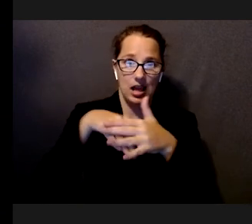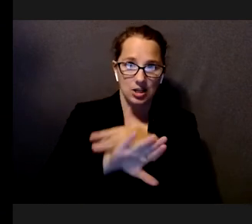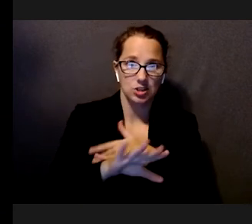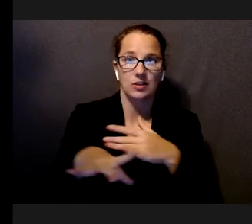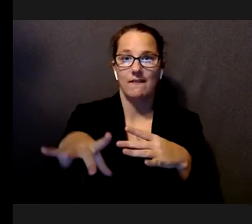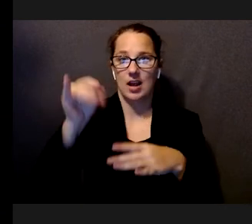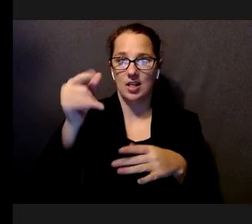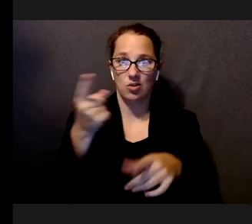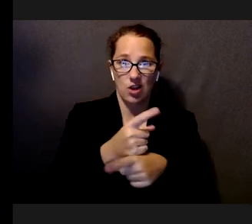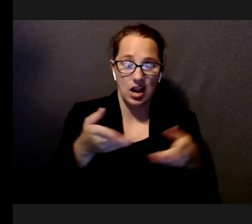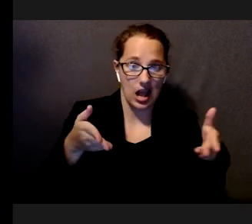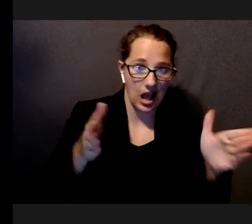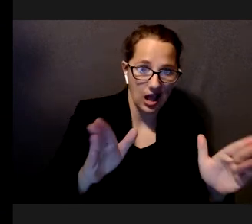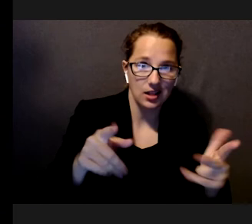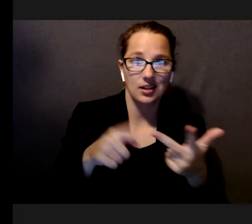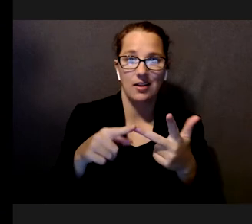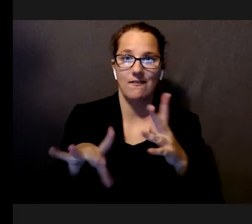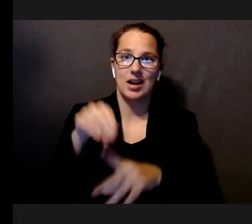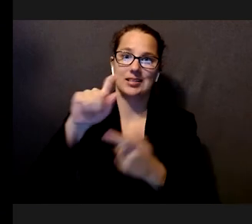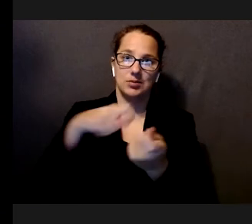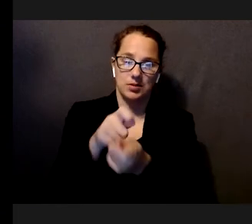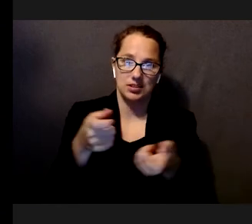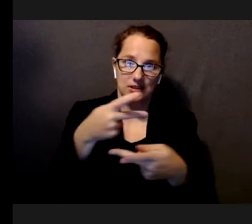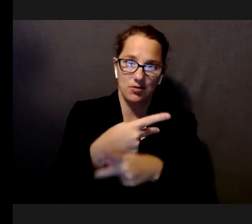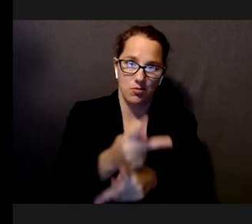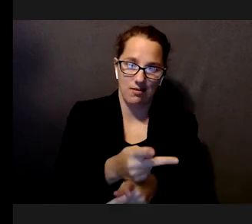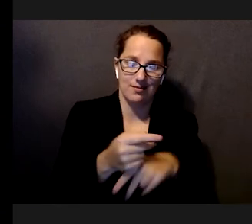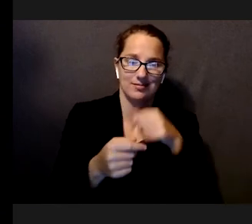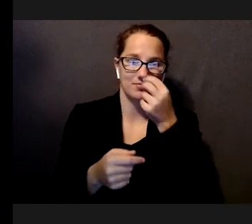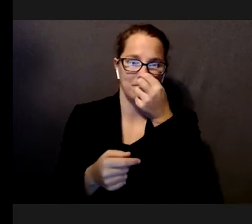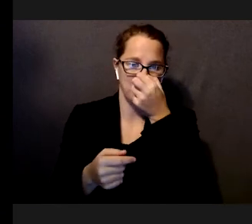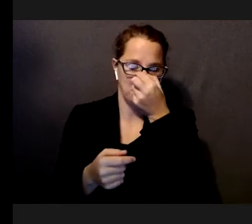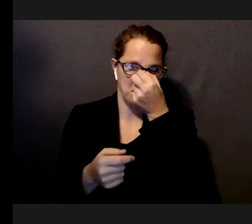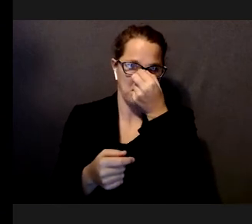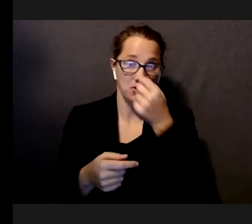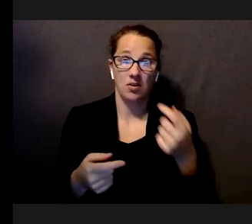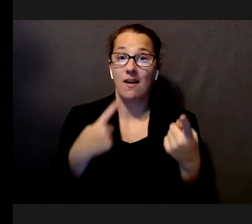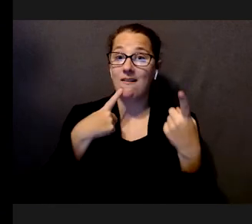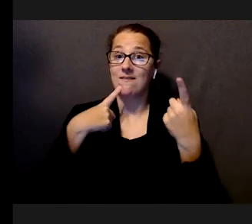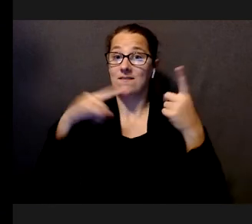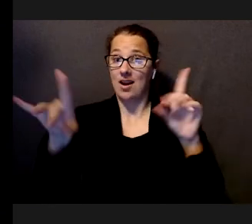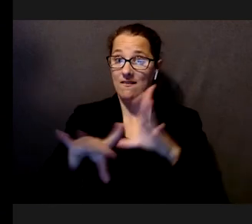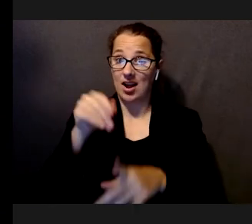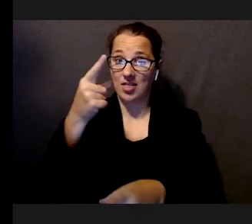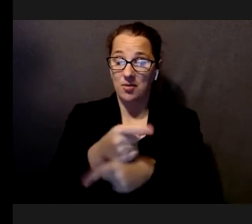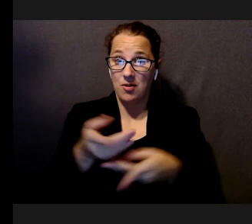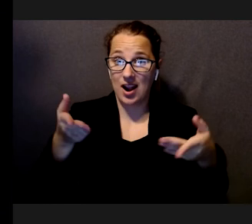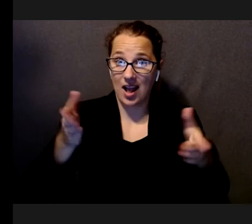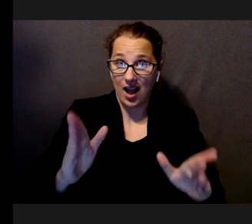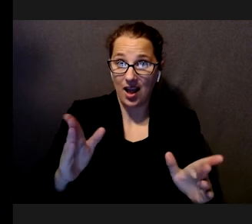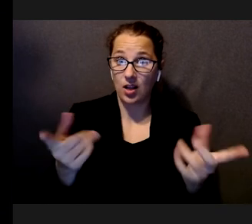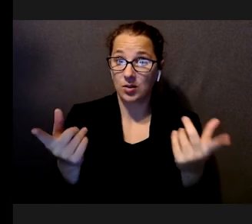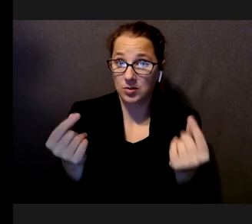So, they found the correct aisle, and then they were confronted with this scene right here, a bunch of different